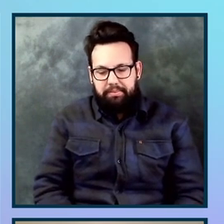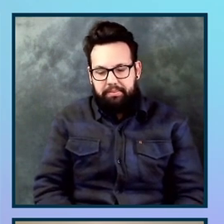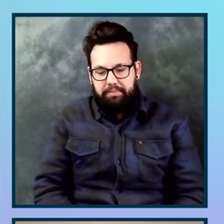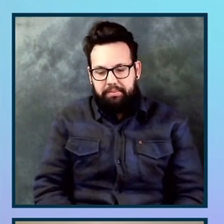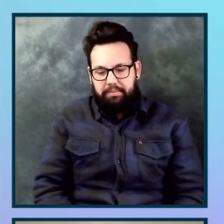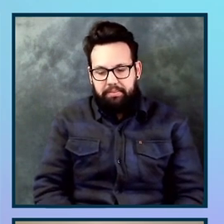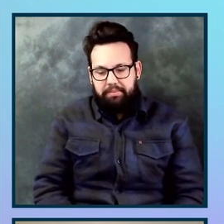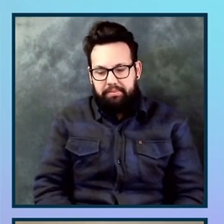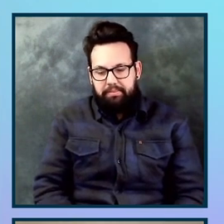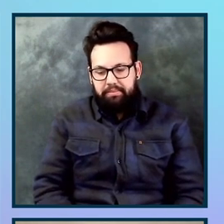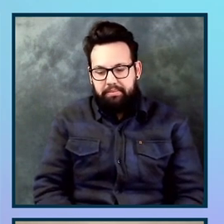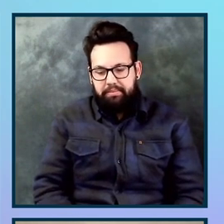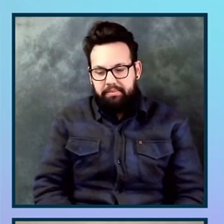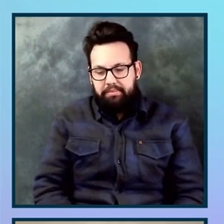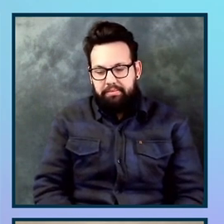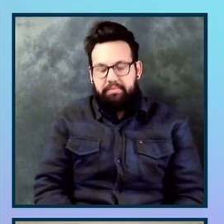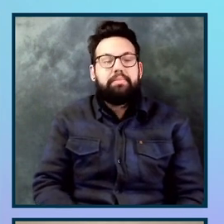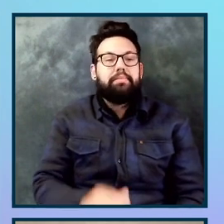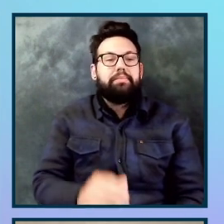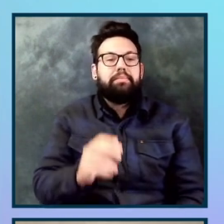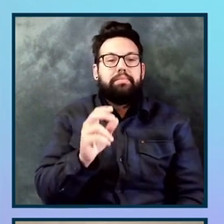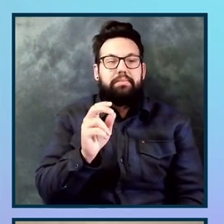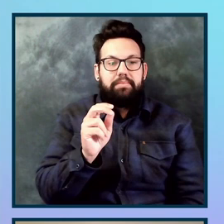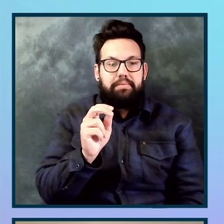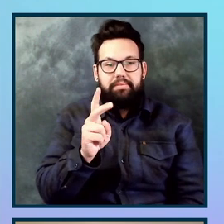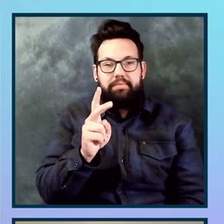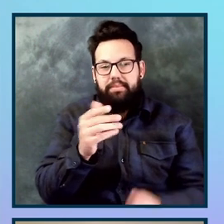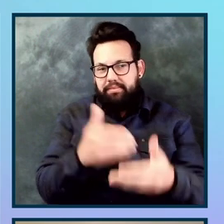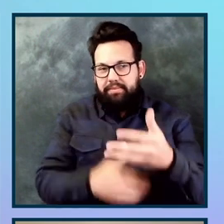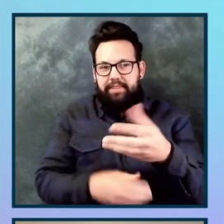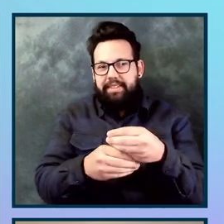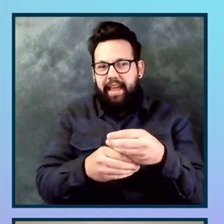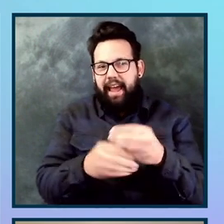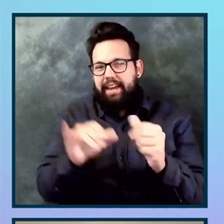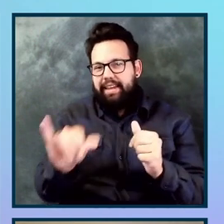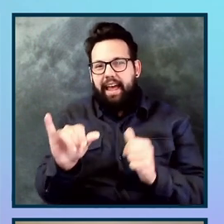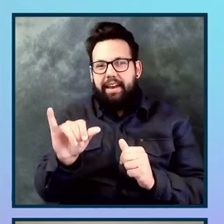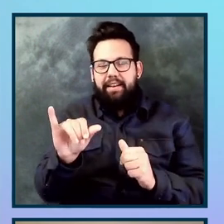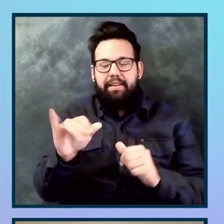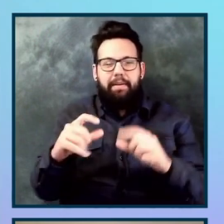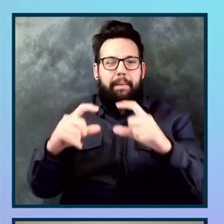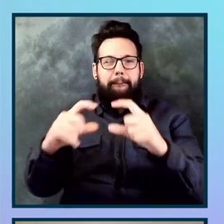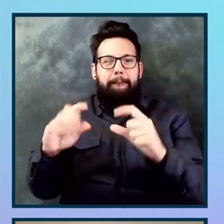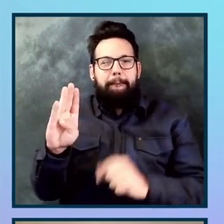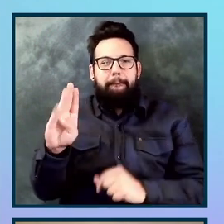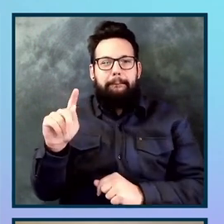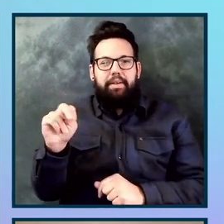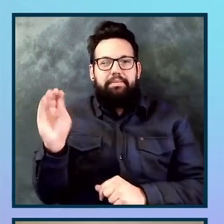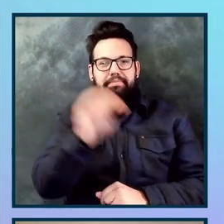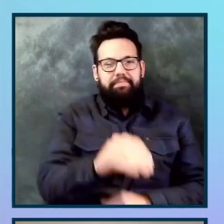and actually for fun, you know what, let's do one more thing. Let's add that terrible nameless button back so we can really see the linter in action.